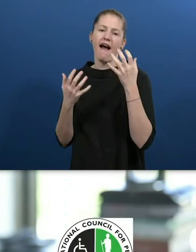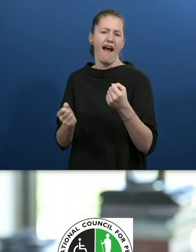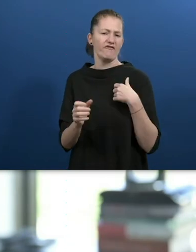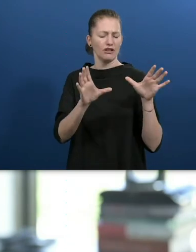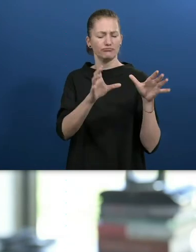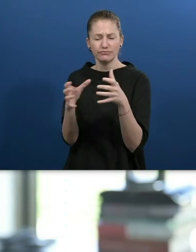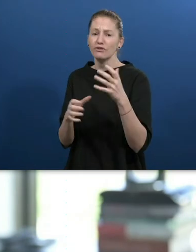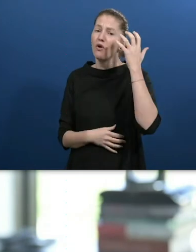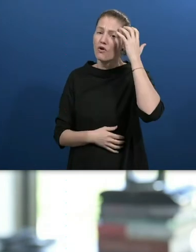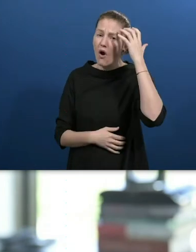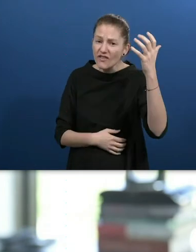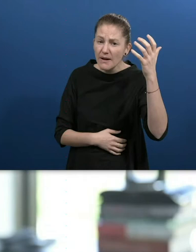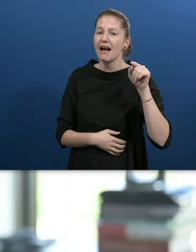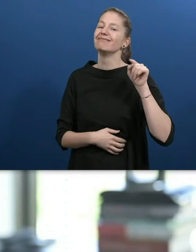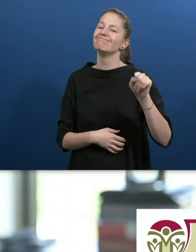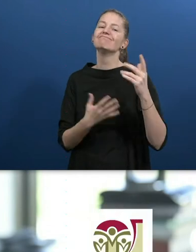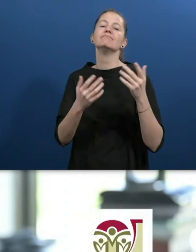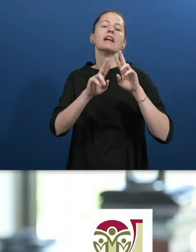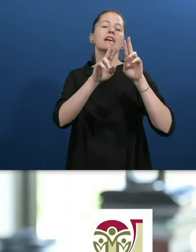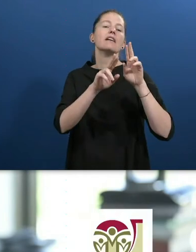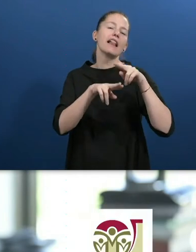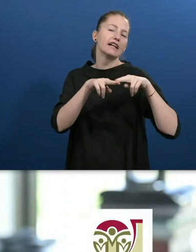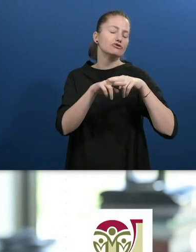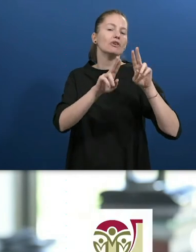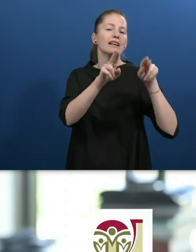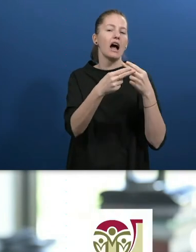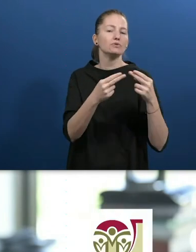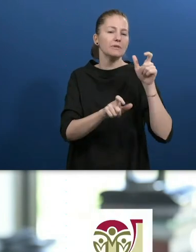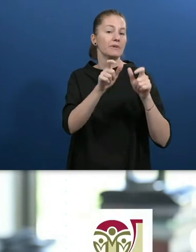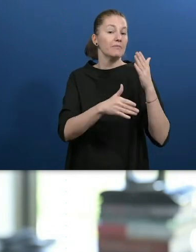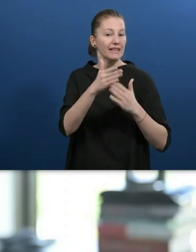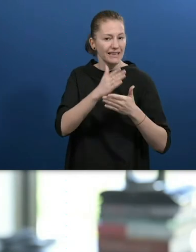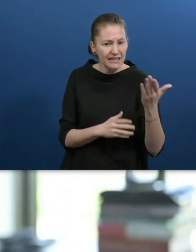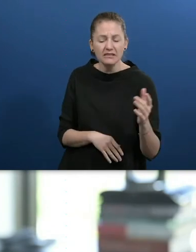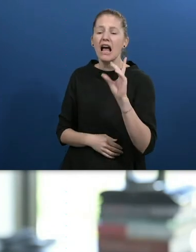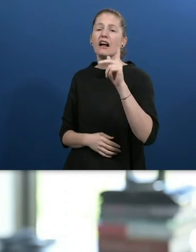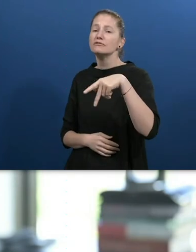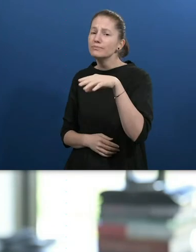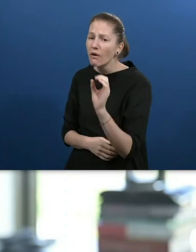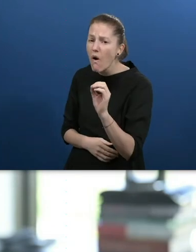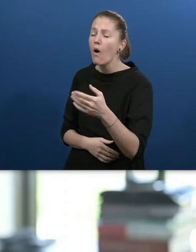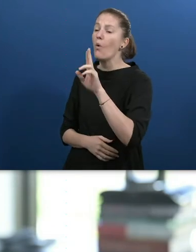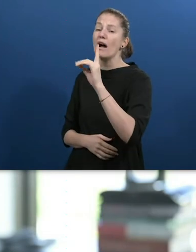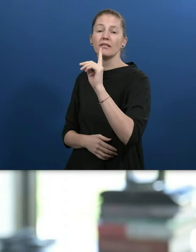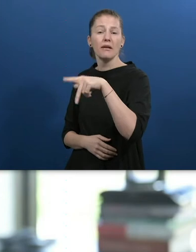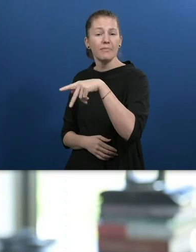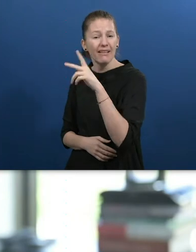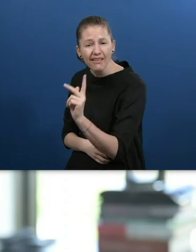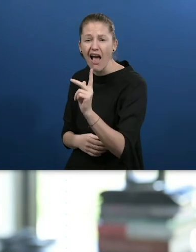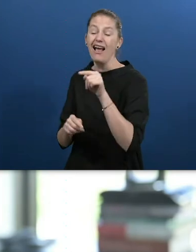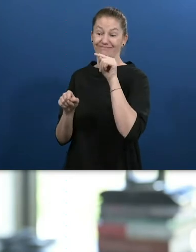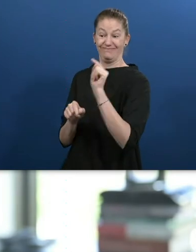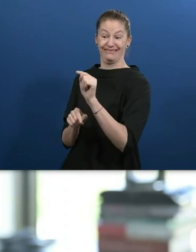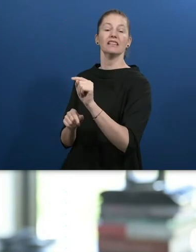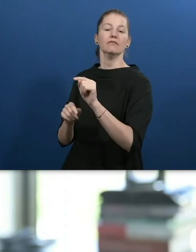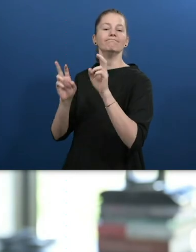with Disability. We have the DPOs. We have the UDPK, which is the annual organisation for DPOs. And then we have other NGOs